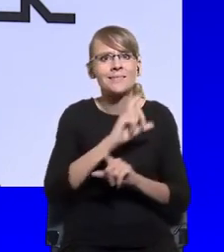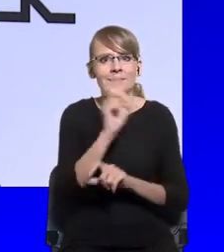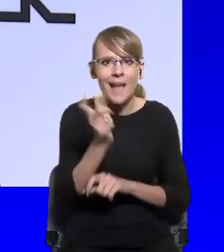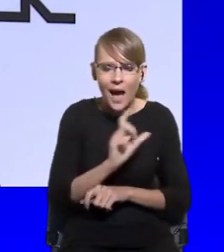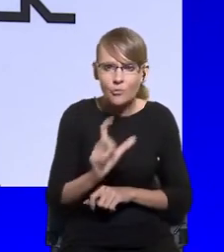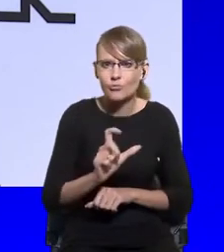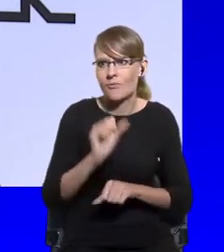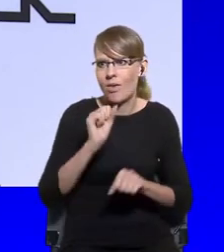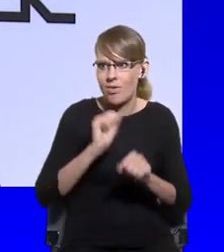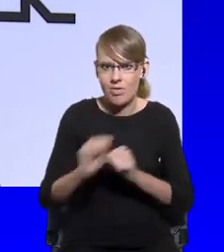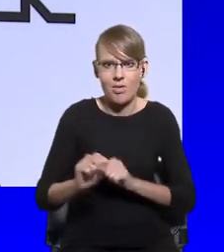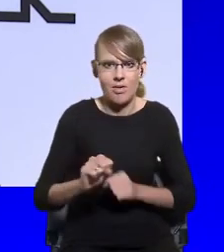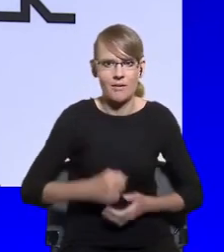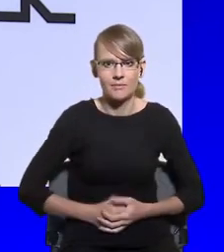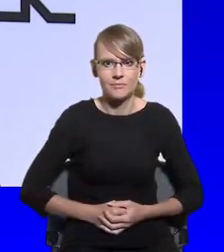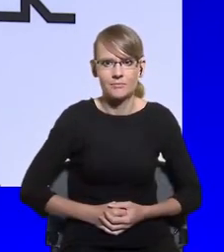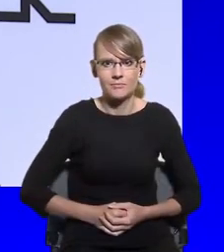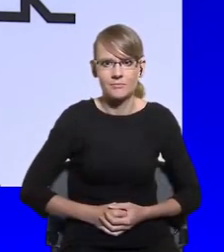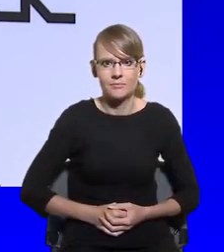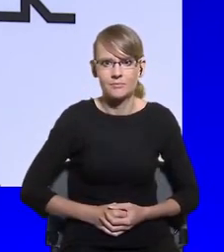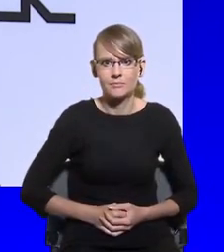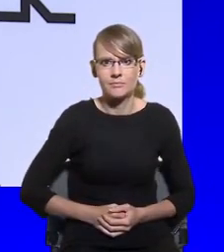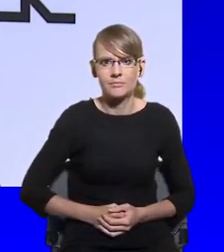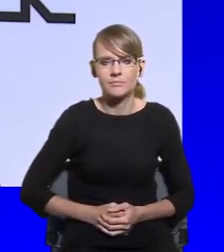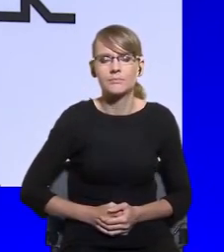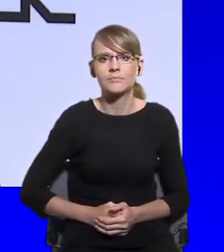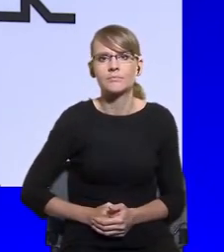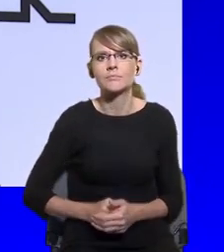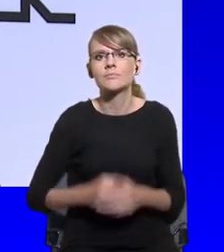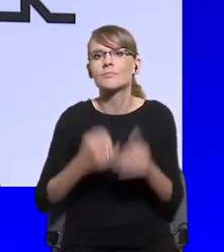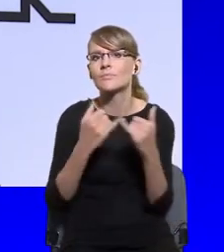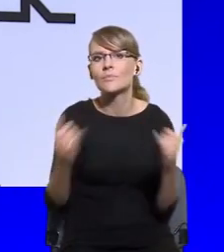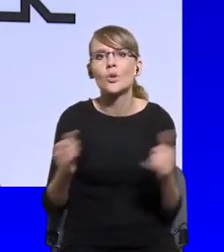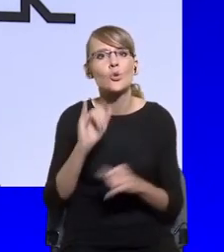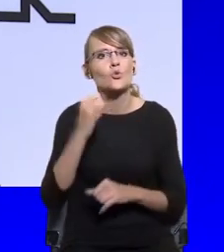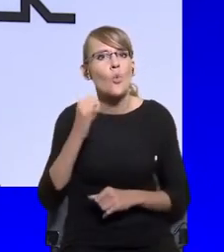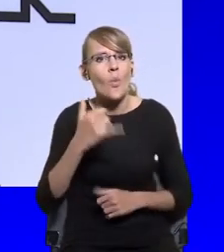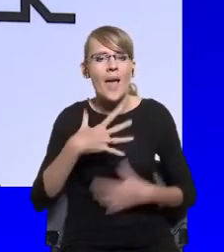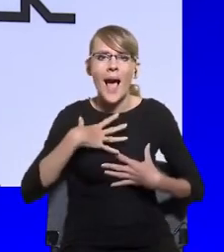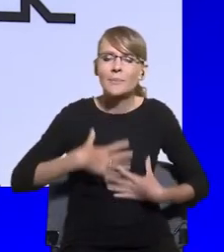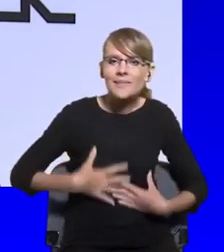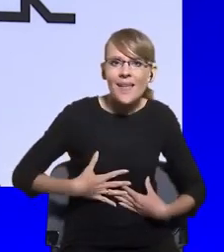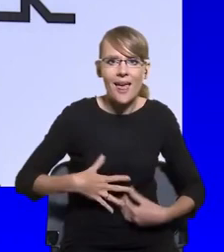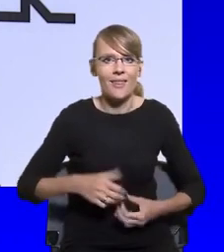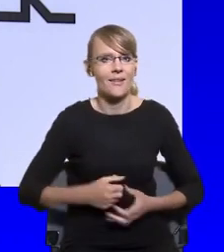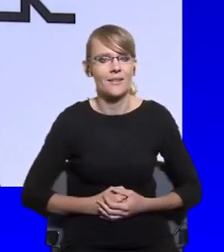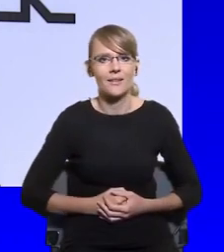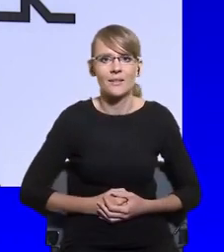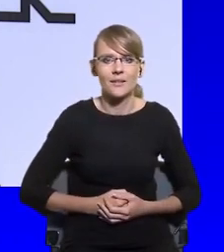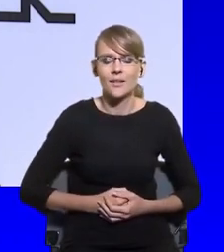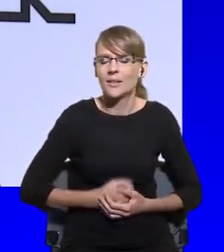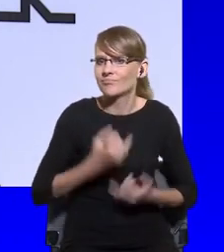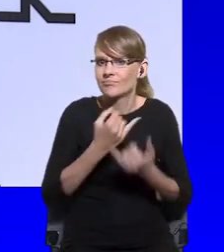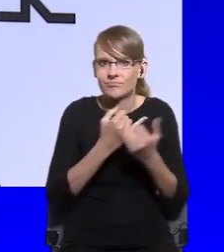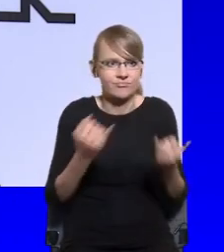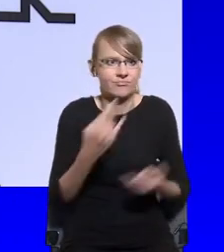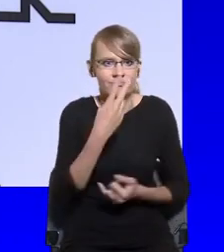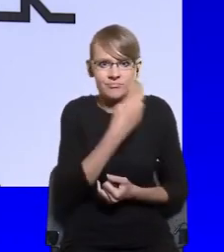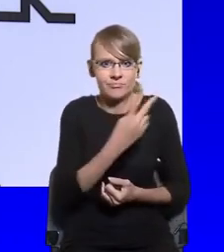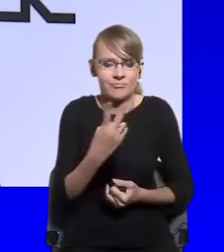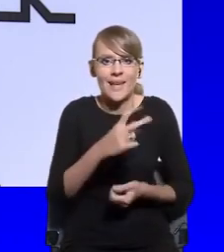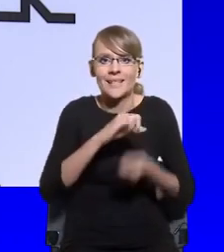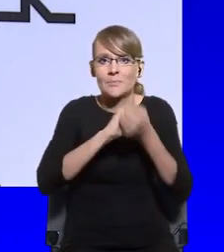Me Too. This is all continuing. So it shows that political and social change is still going on as usual,